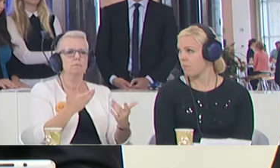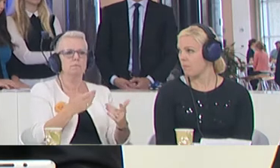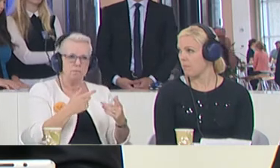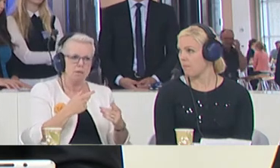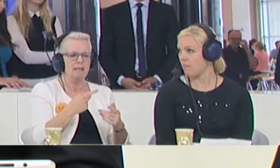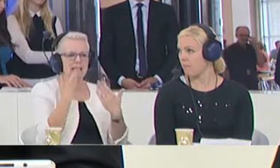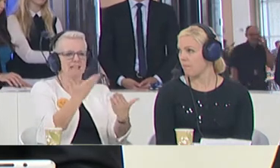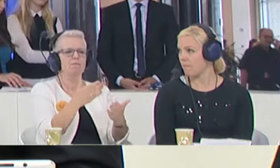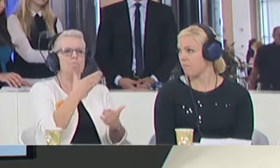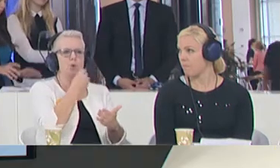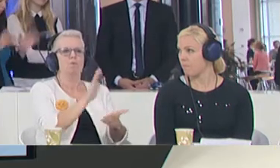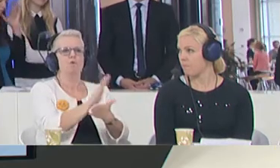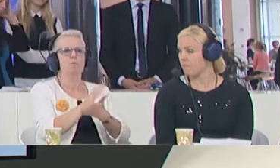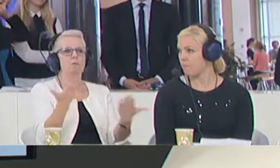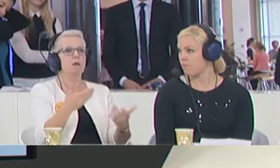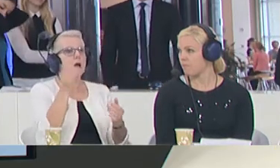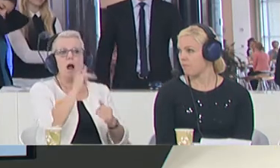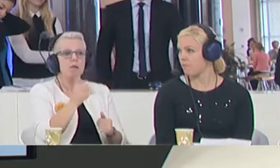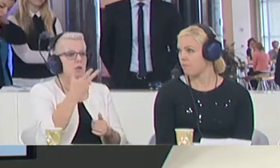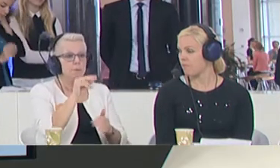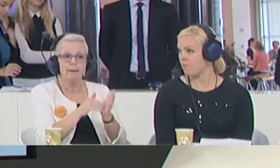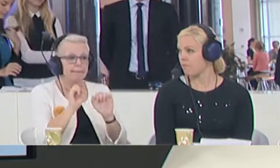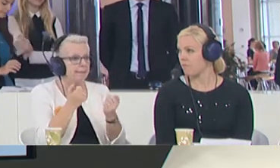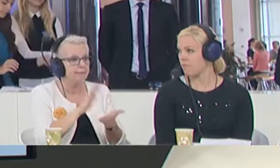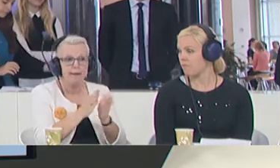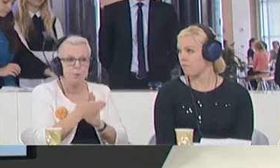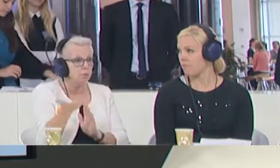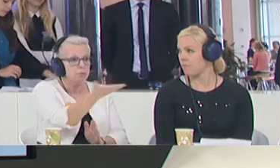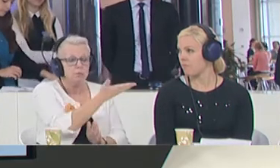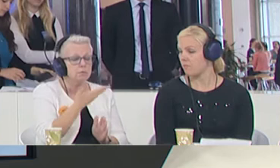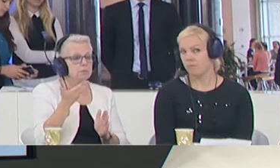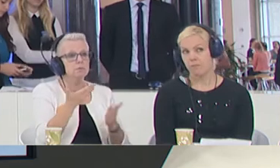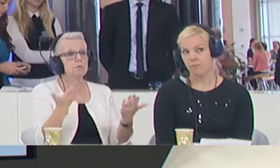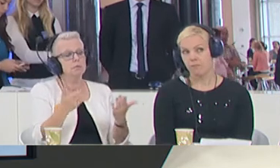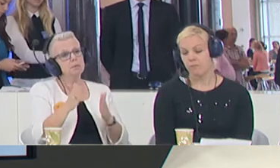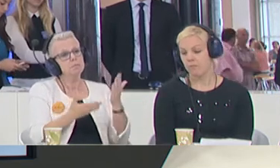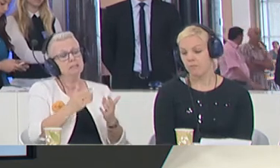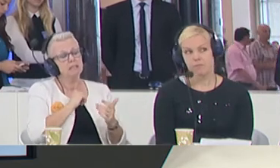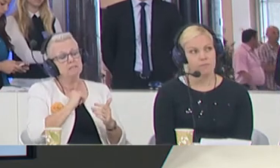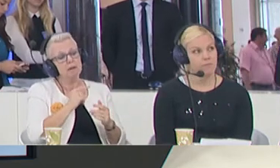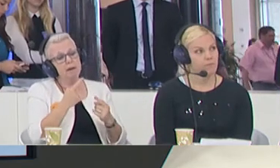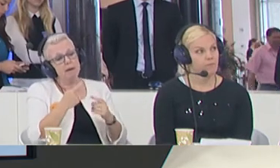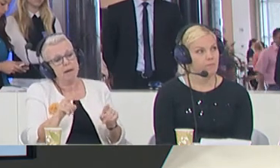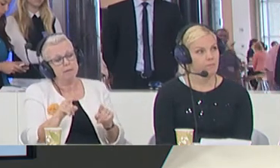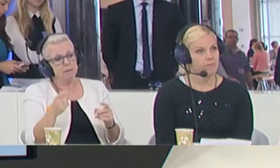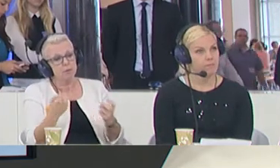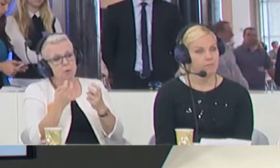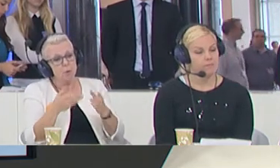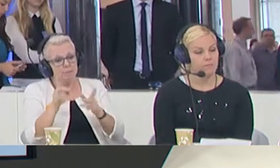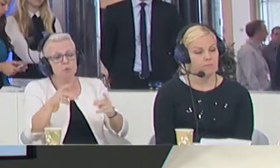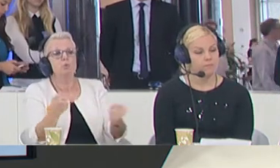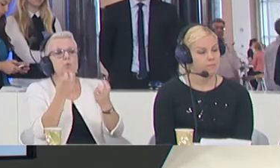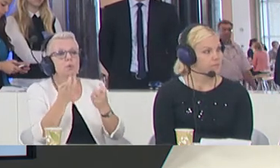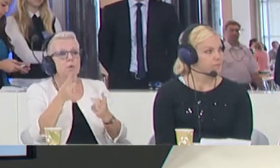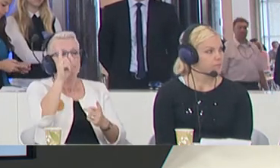example. Because if we cannot agree on 28, maybe there is an enhanced cooperation possible, maybe there is other means to go forward. But